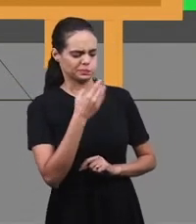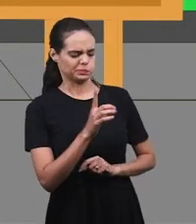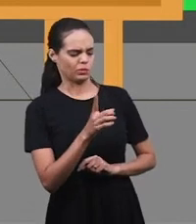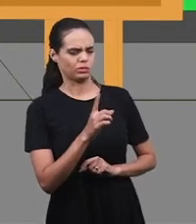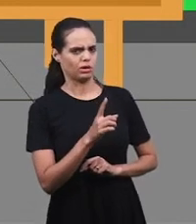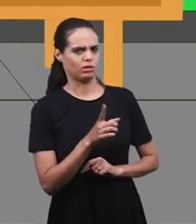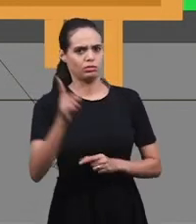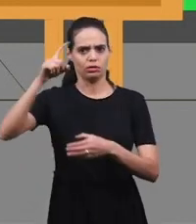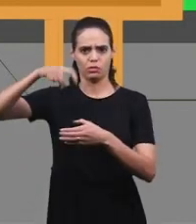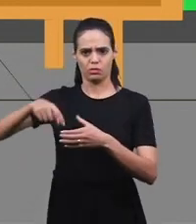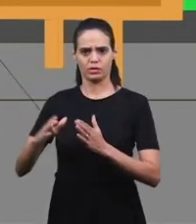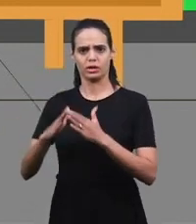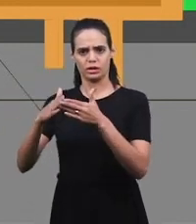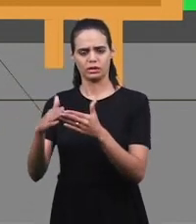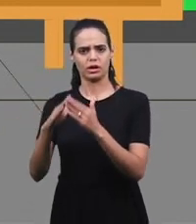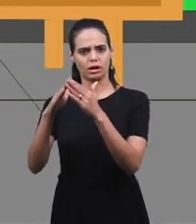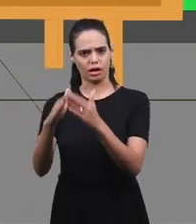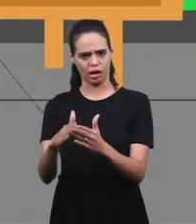serving the Lord.